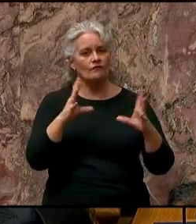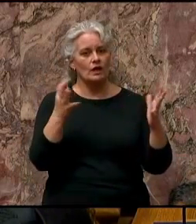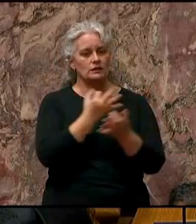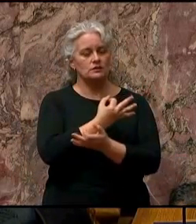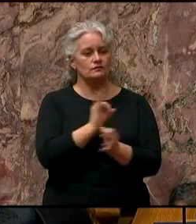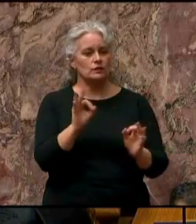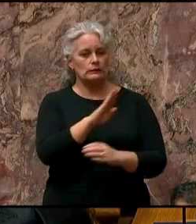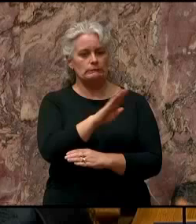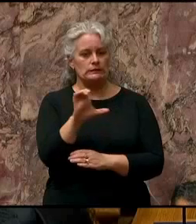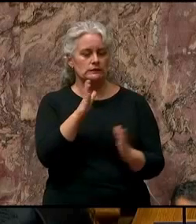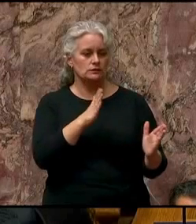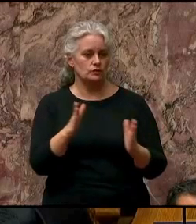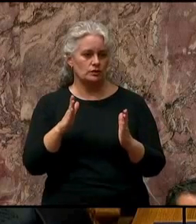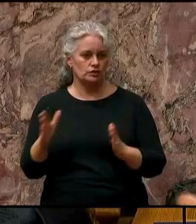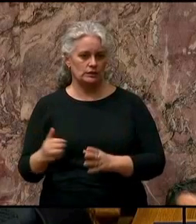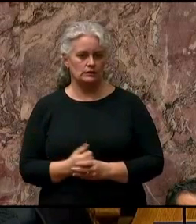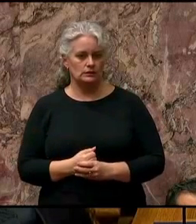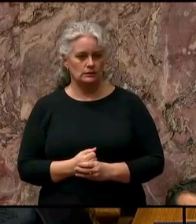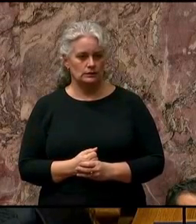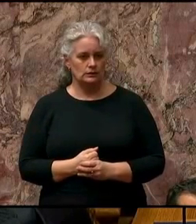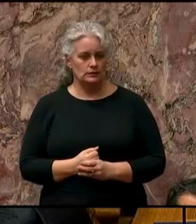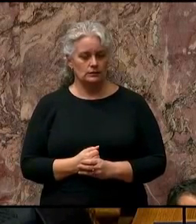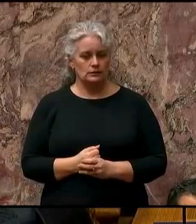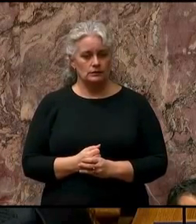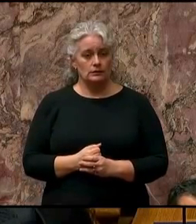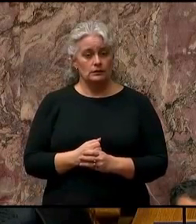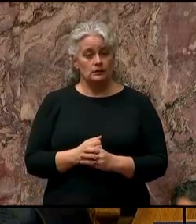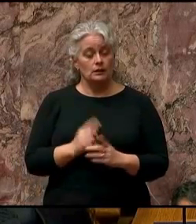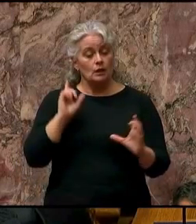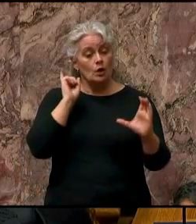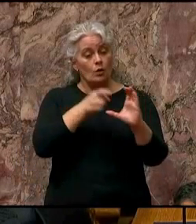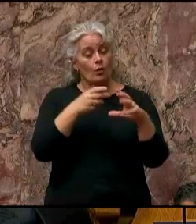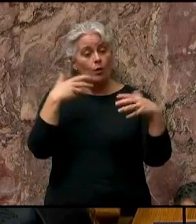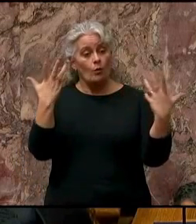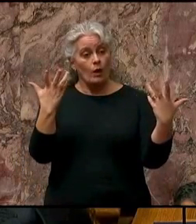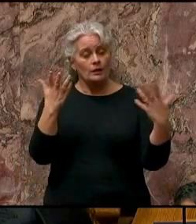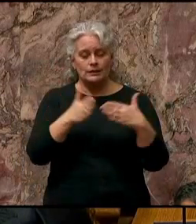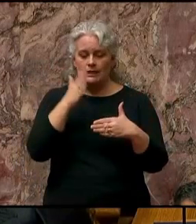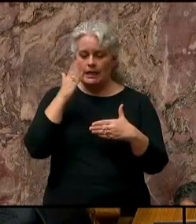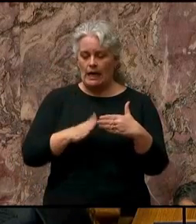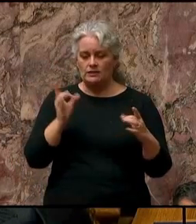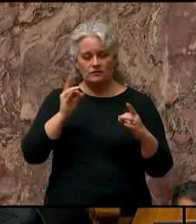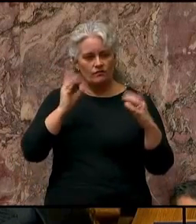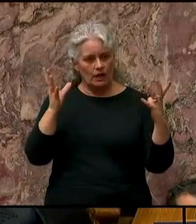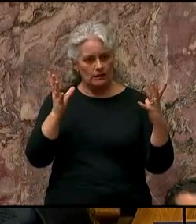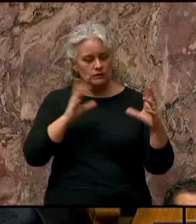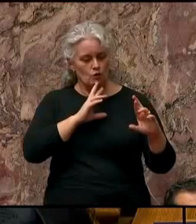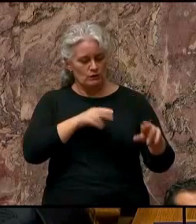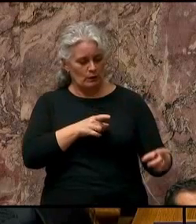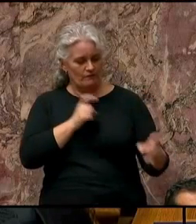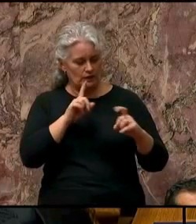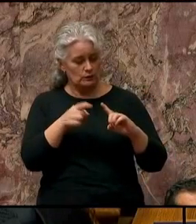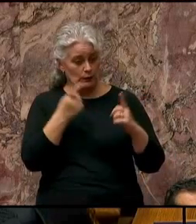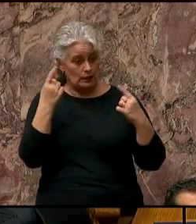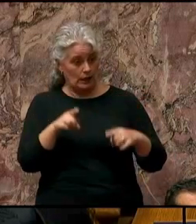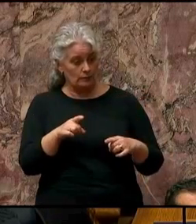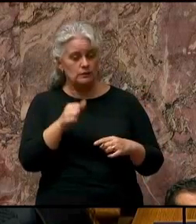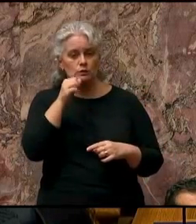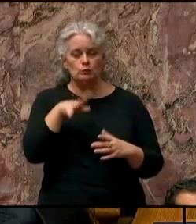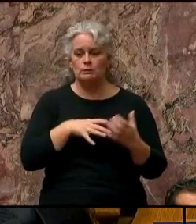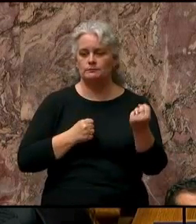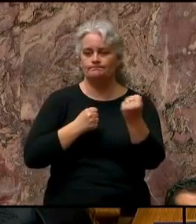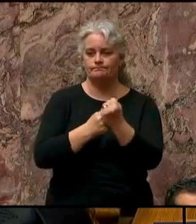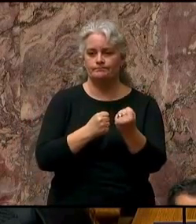BC Strategy. It aims to prevent violence, respond when it takes place and give women the supports